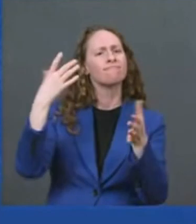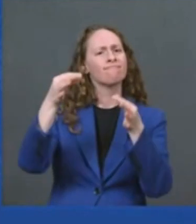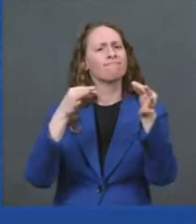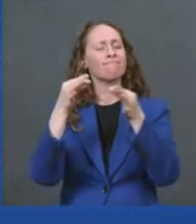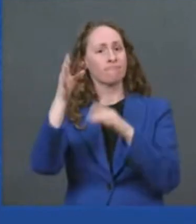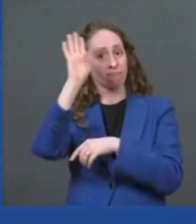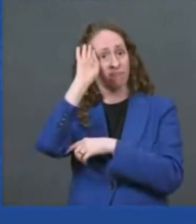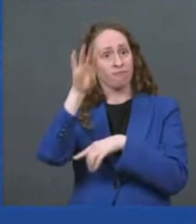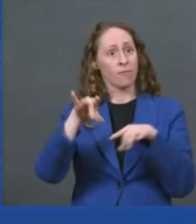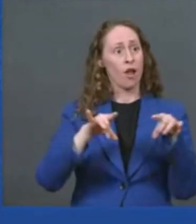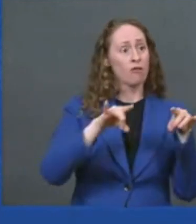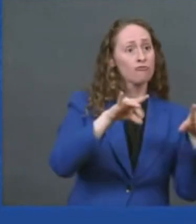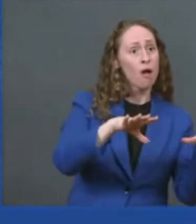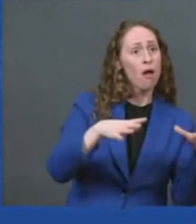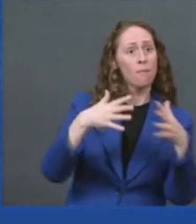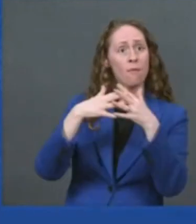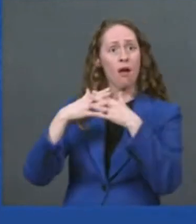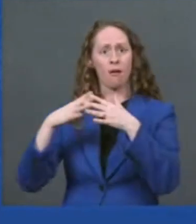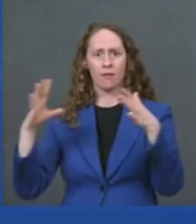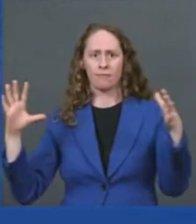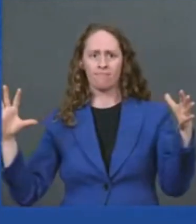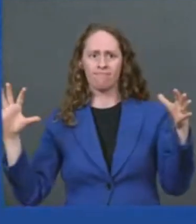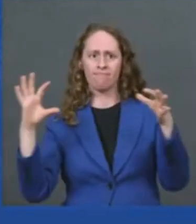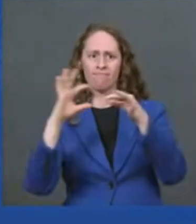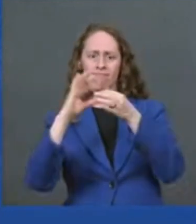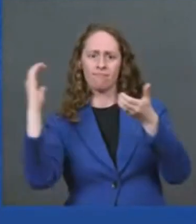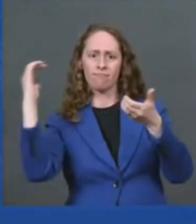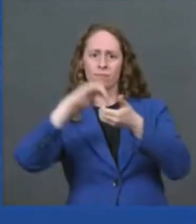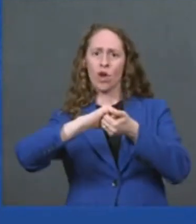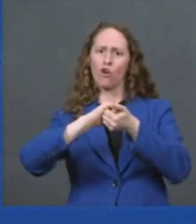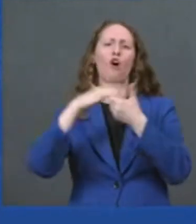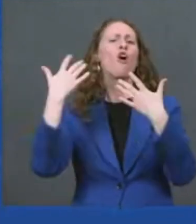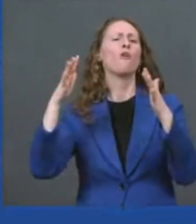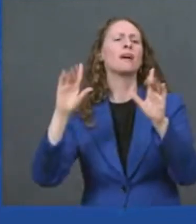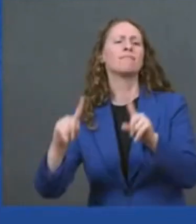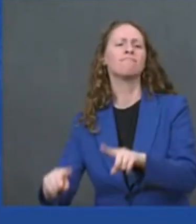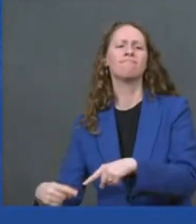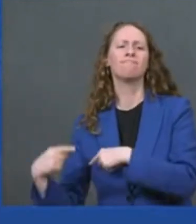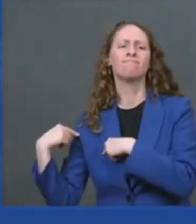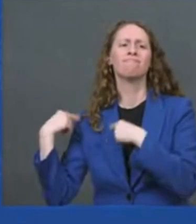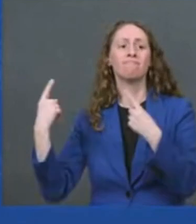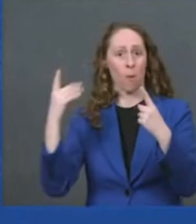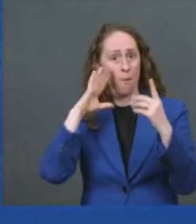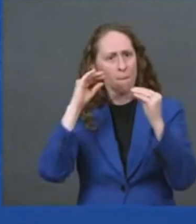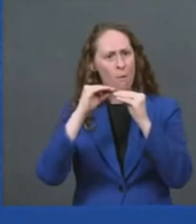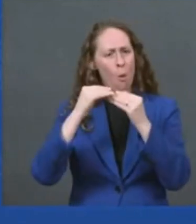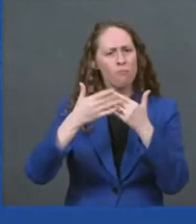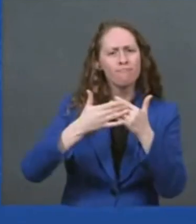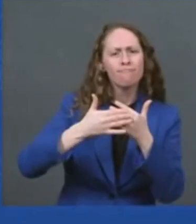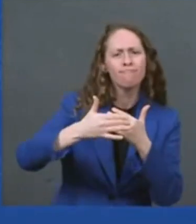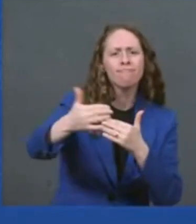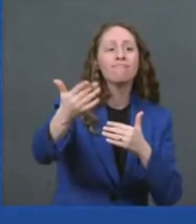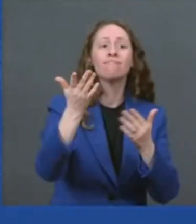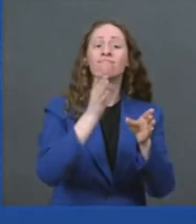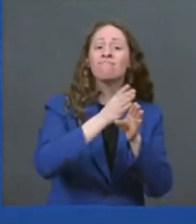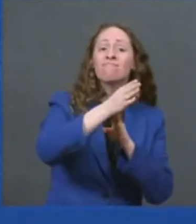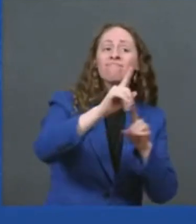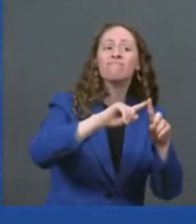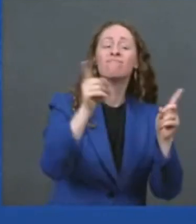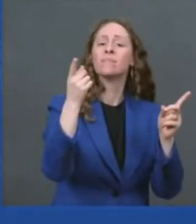trade the environment and technology the tritium mission is really simple two words